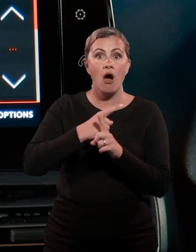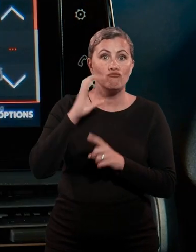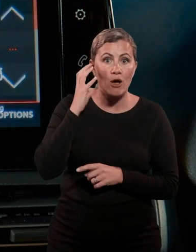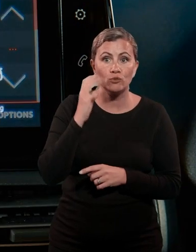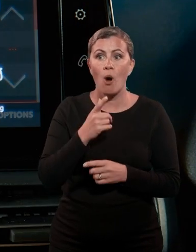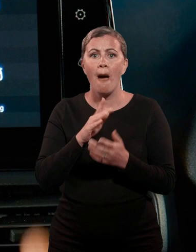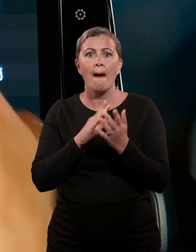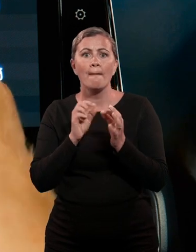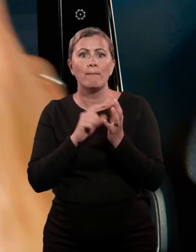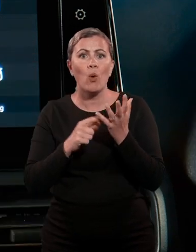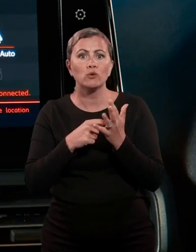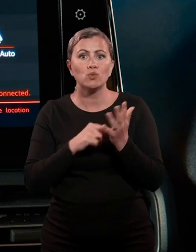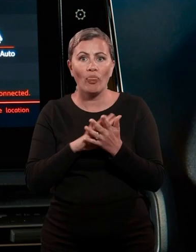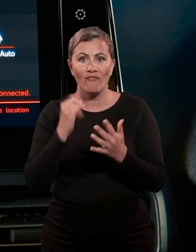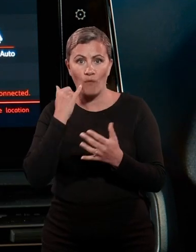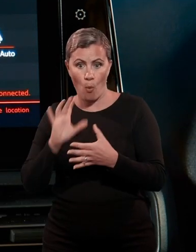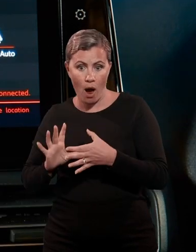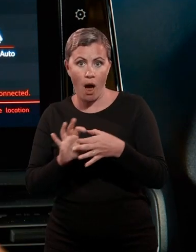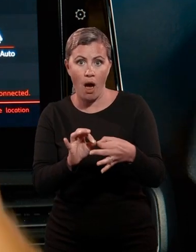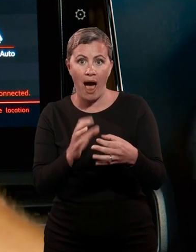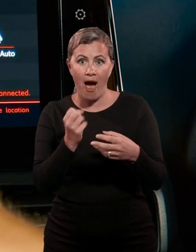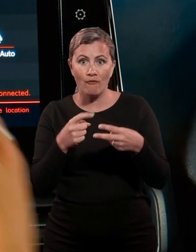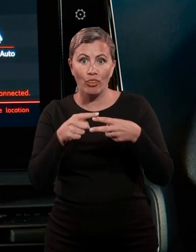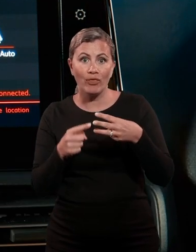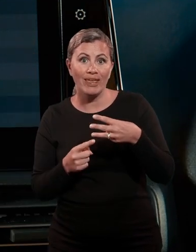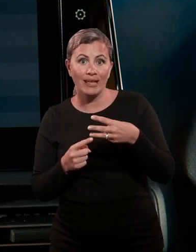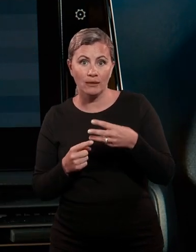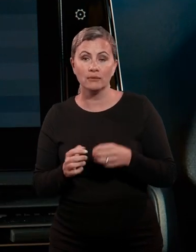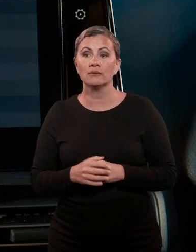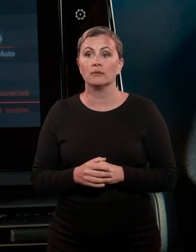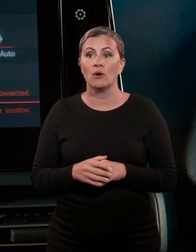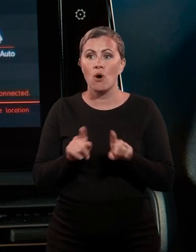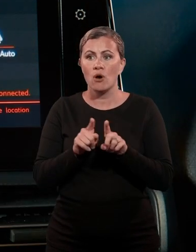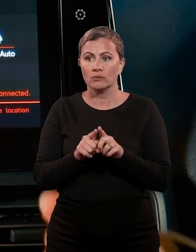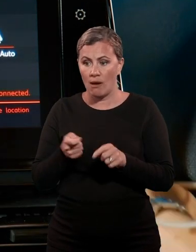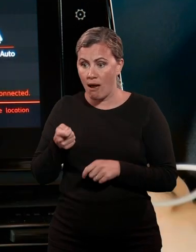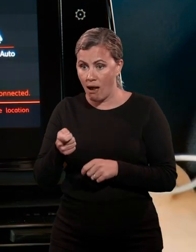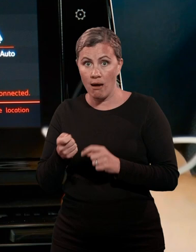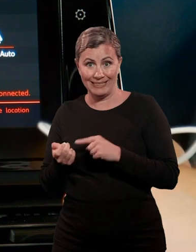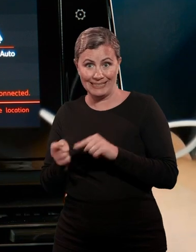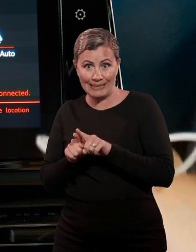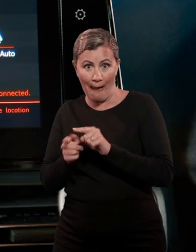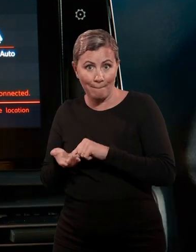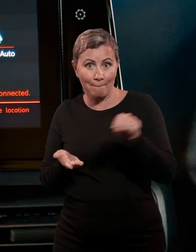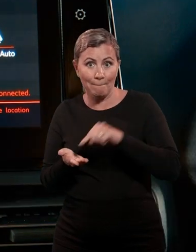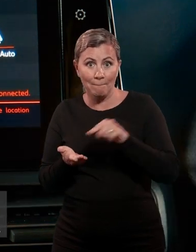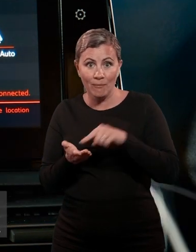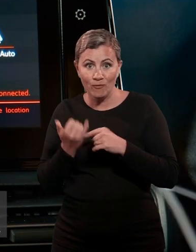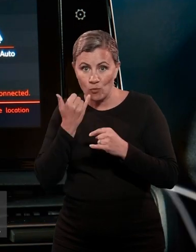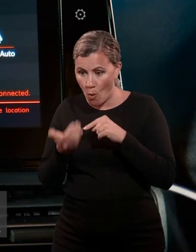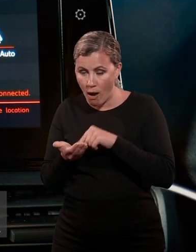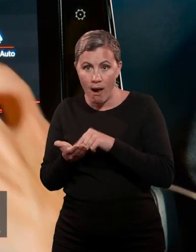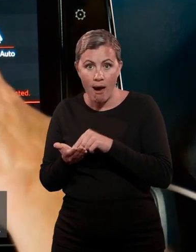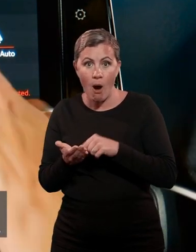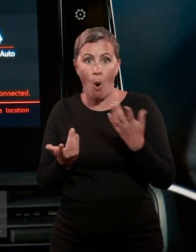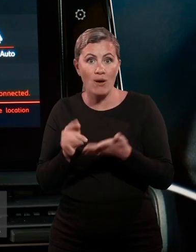and Bluetooth phone connectivity. All three features come as standard across the range. Also standard is mirror screen, which